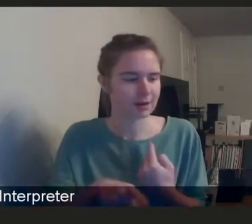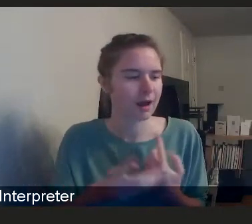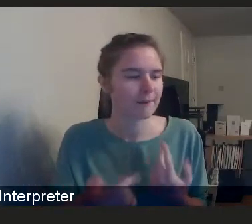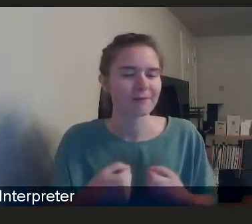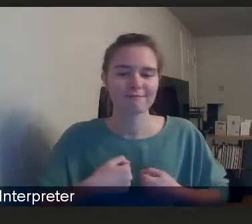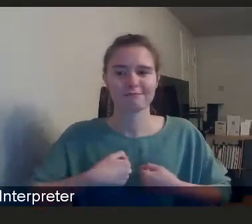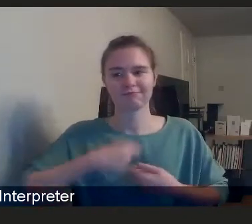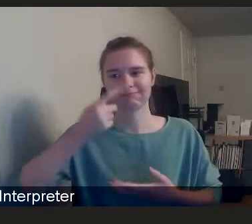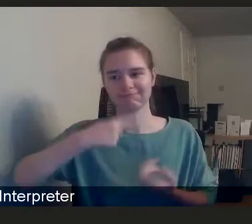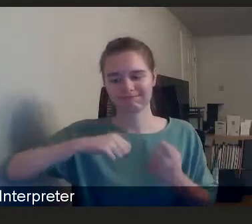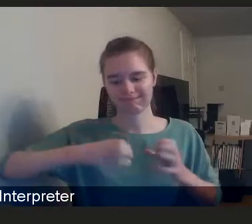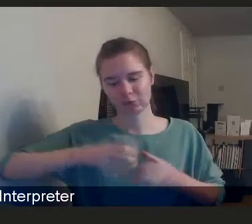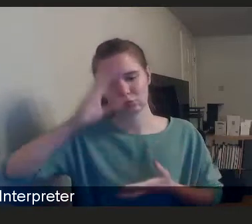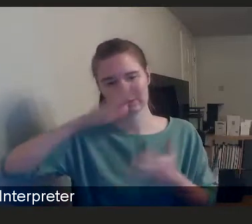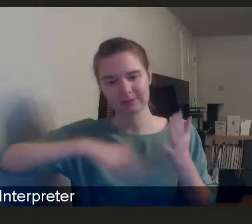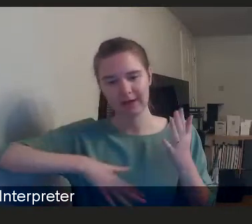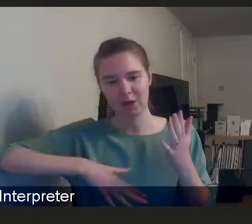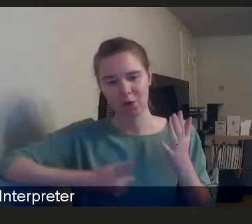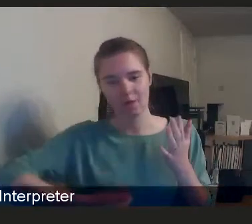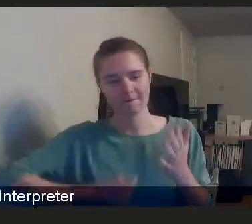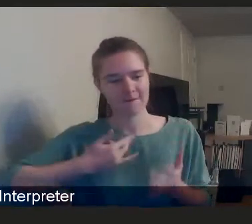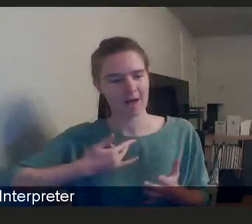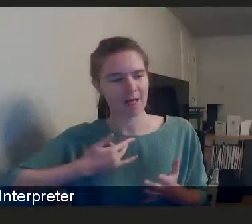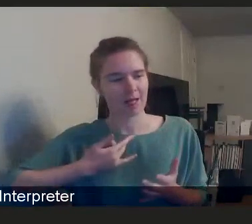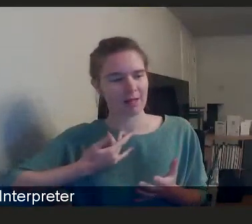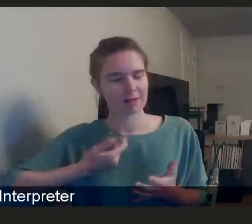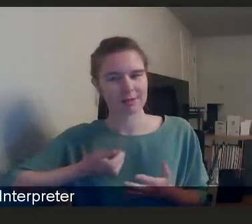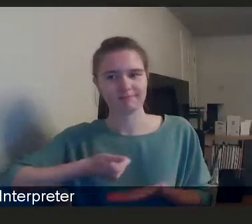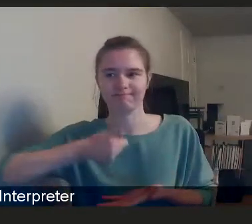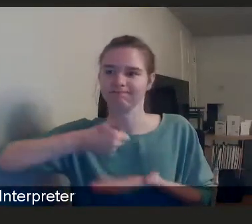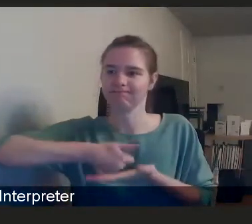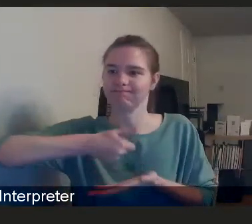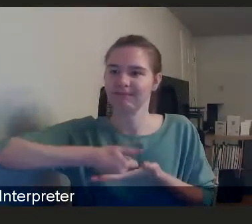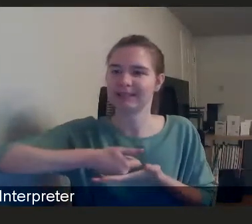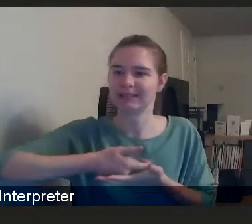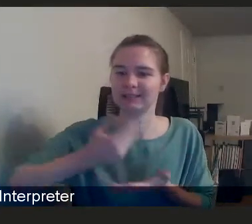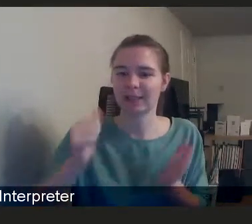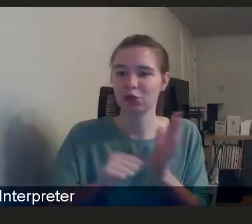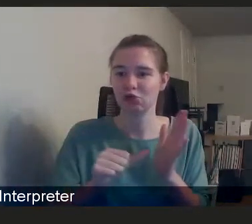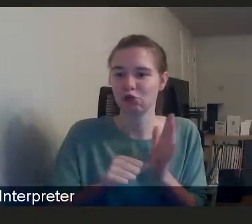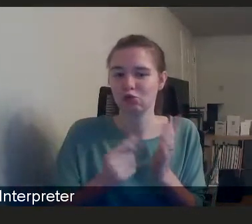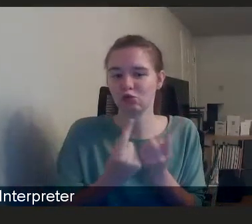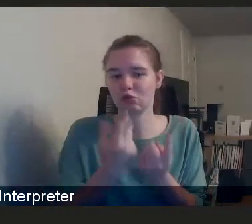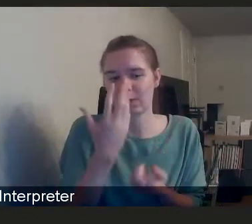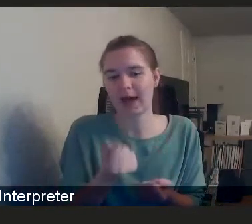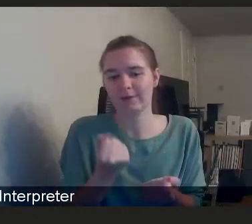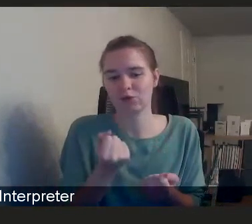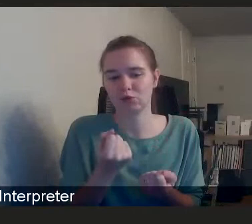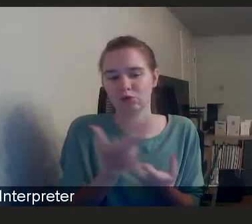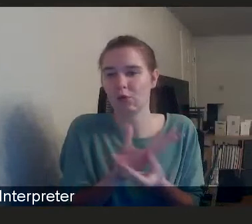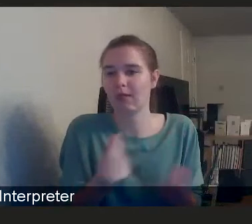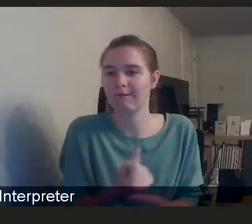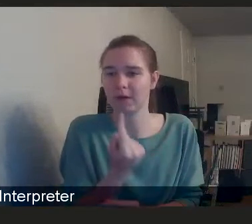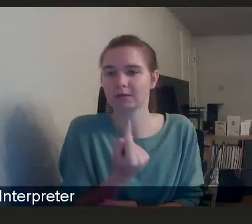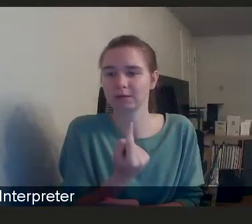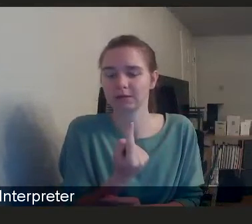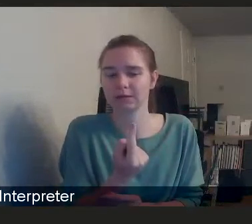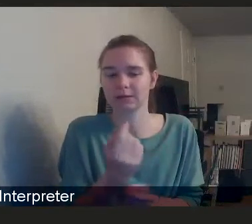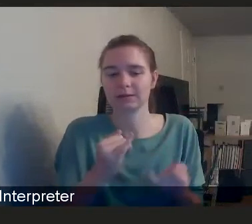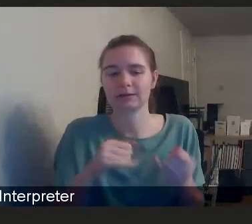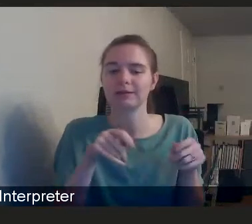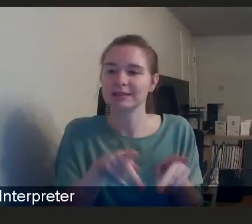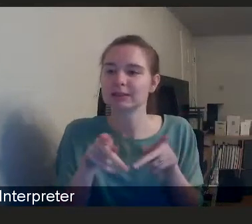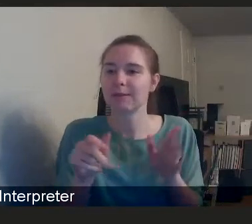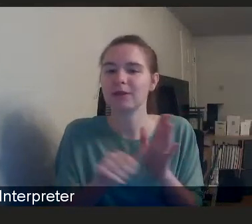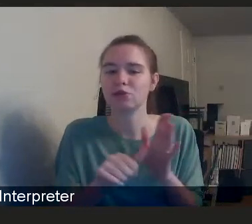experience, we feel that there's some real systemic issues that need to be addressed. And the systemic issues is around,